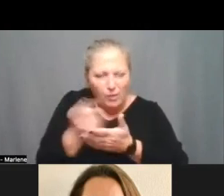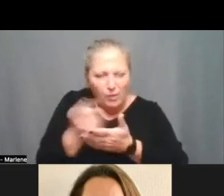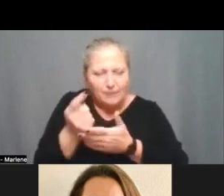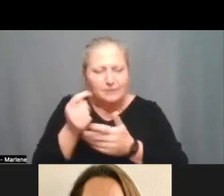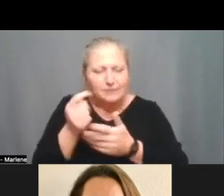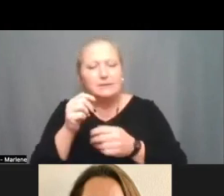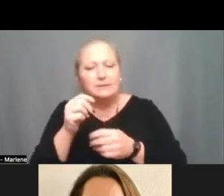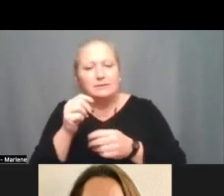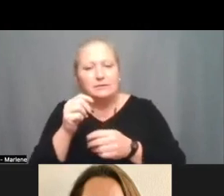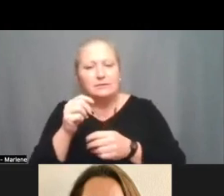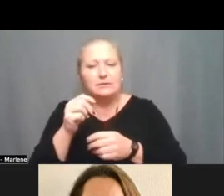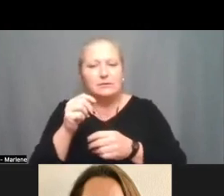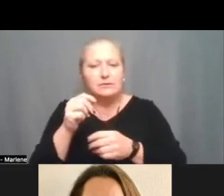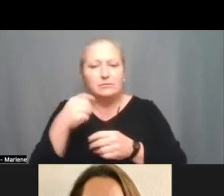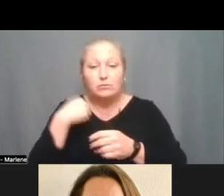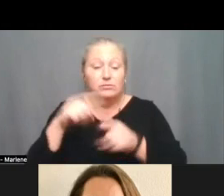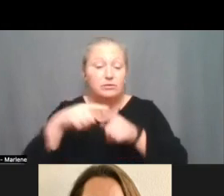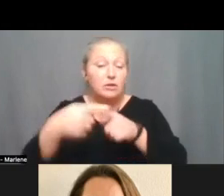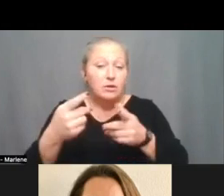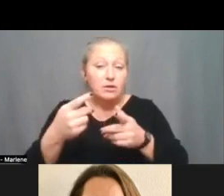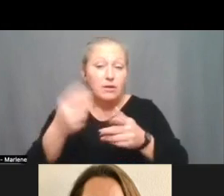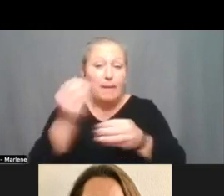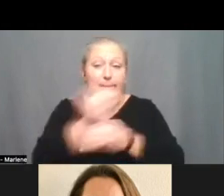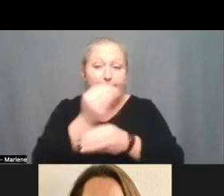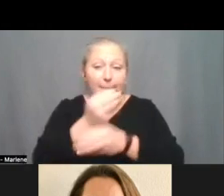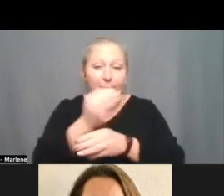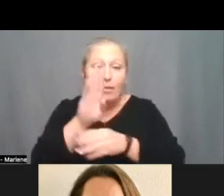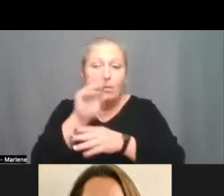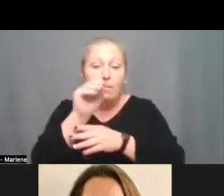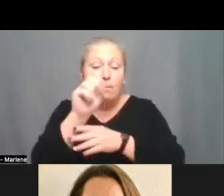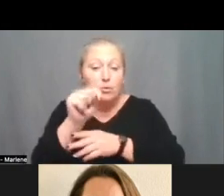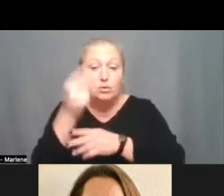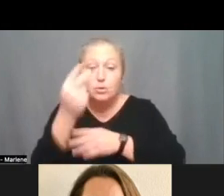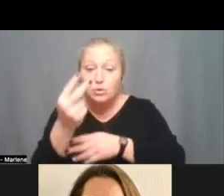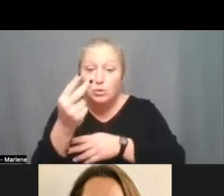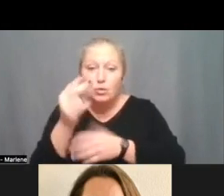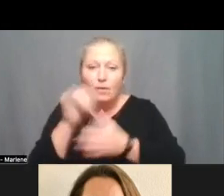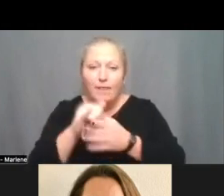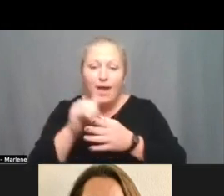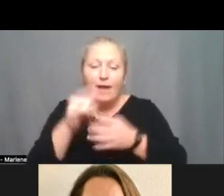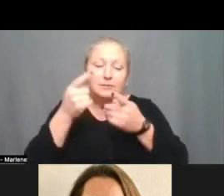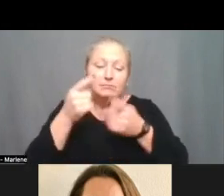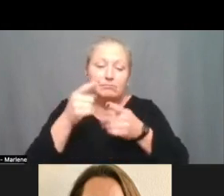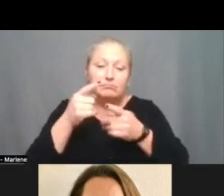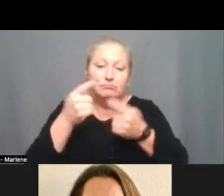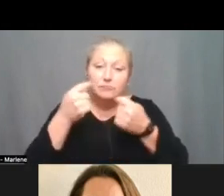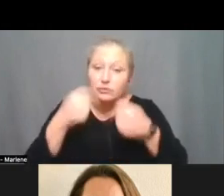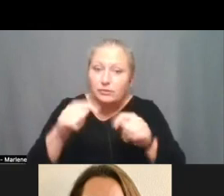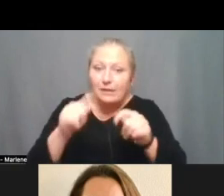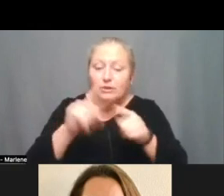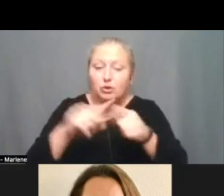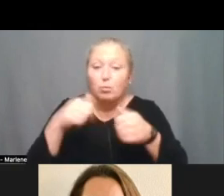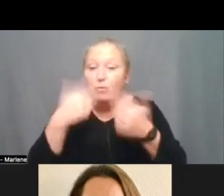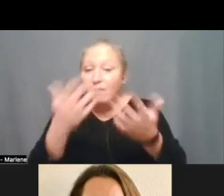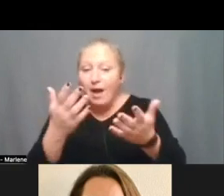we've launched uh you know a math boost 2 which is attempting to provide again a kind